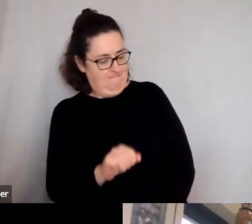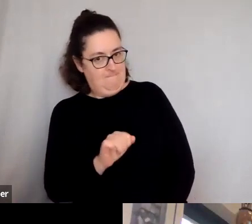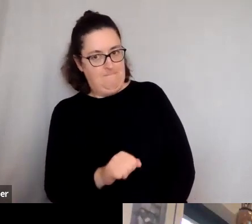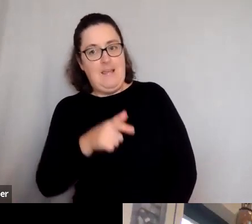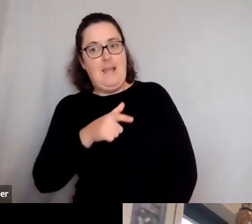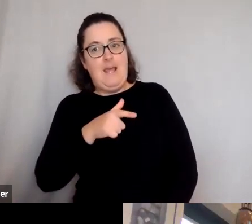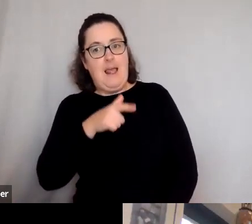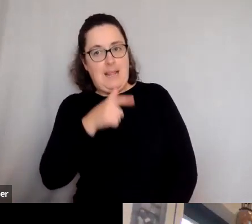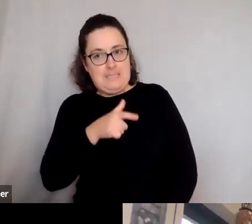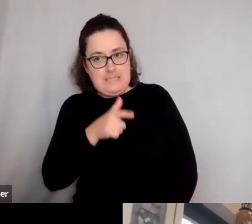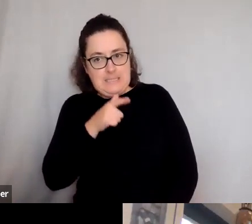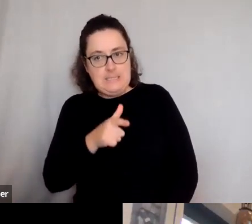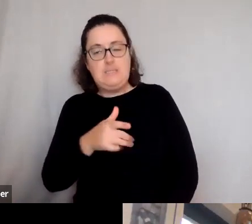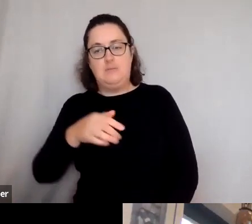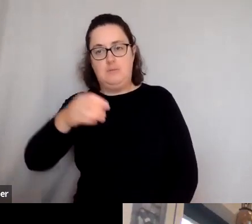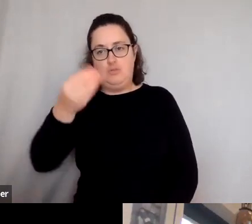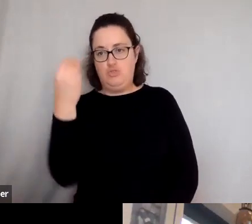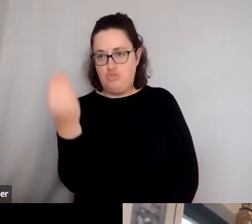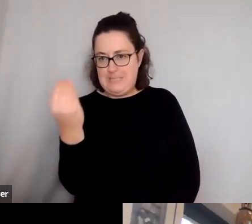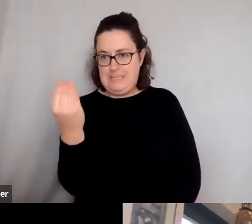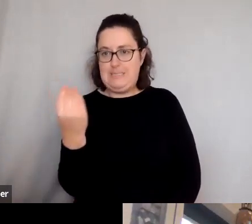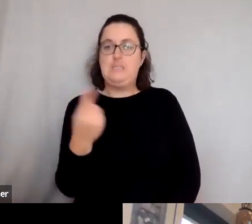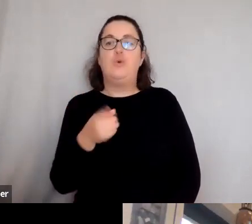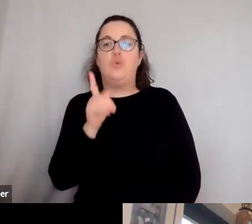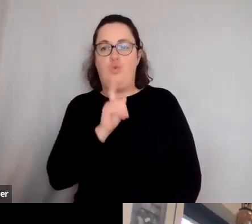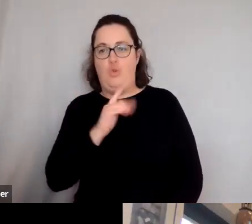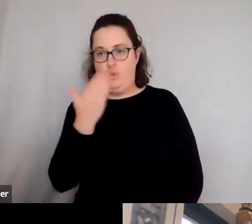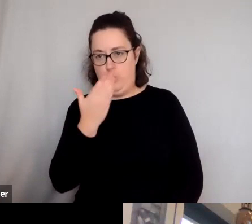Latin and Greek at a single sex girl school.